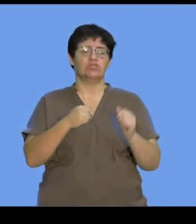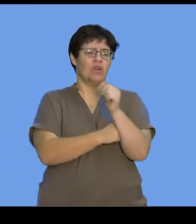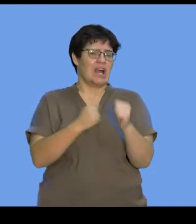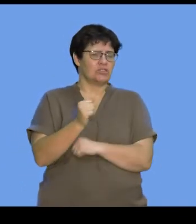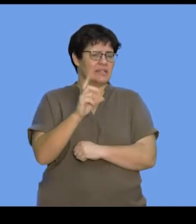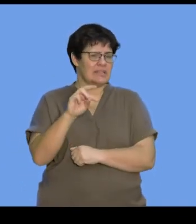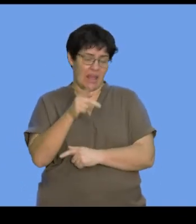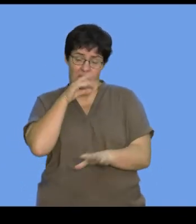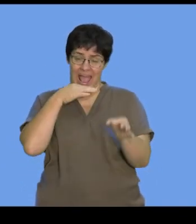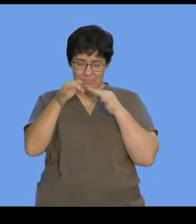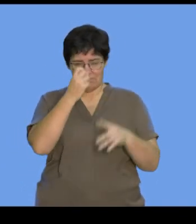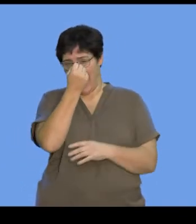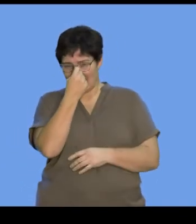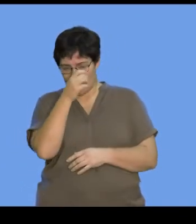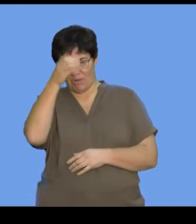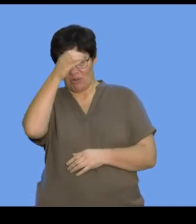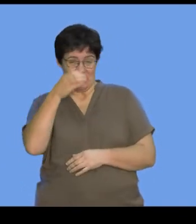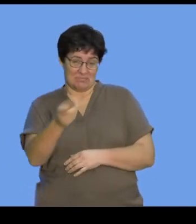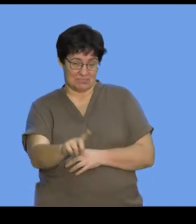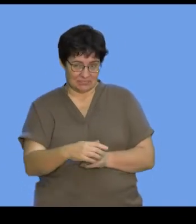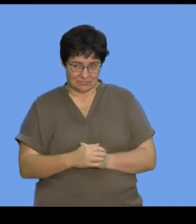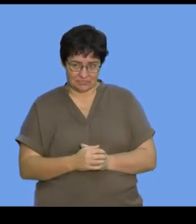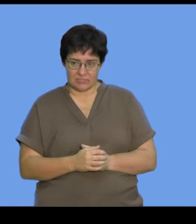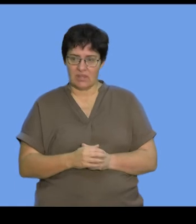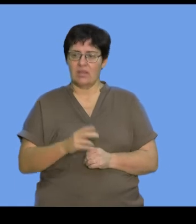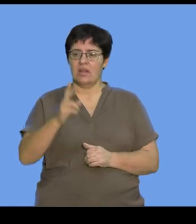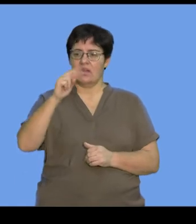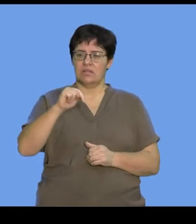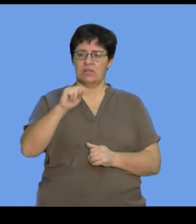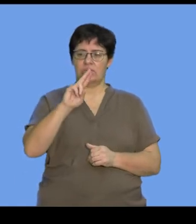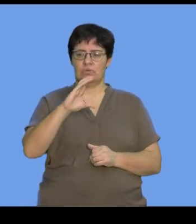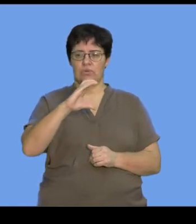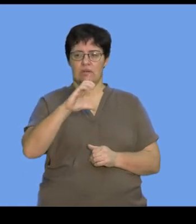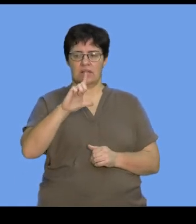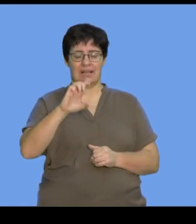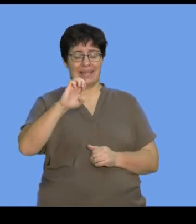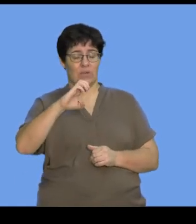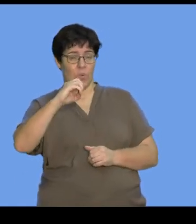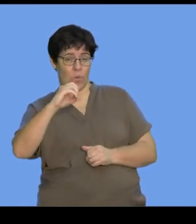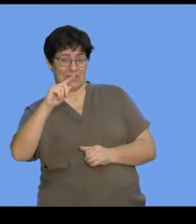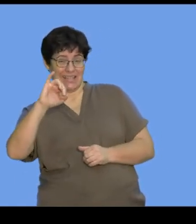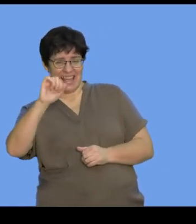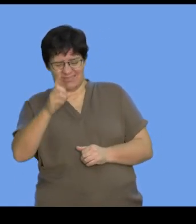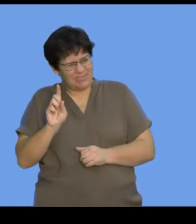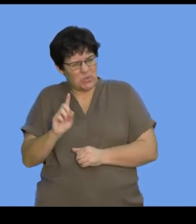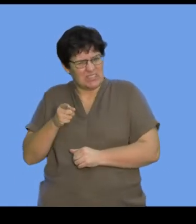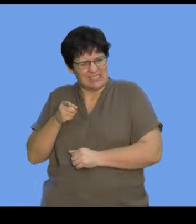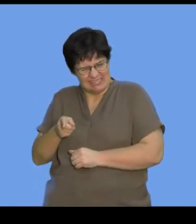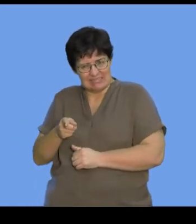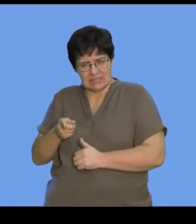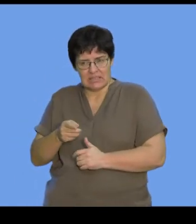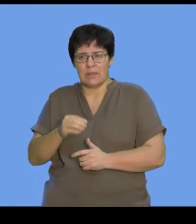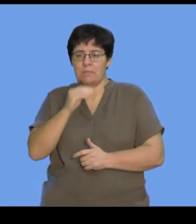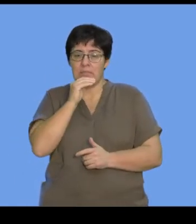to understand what the concepts of what a nucleotide is and how DNA is formed. So, we've looked at, essentially,